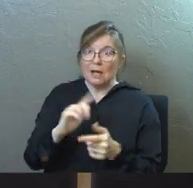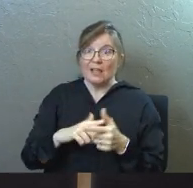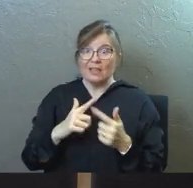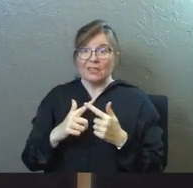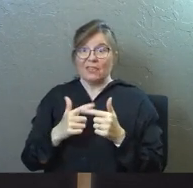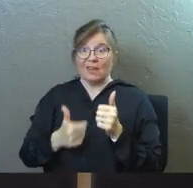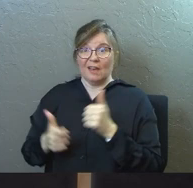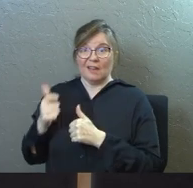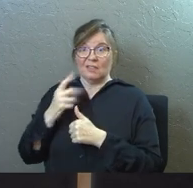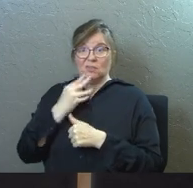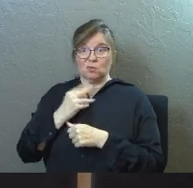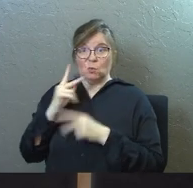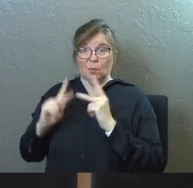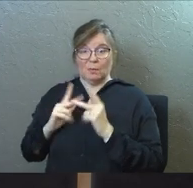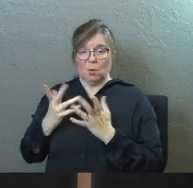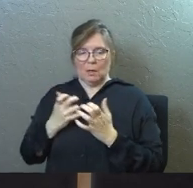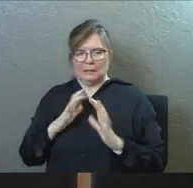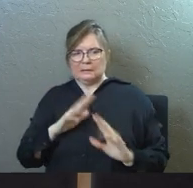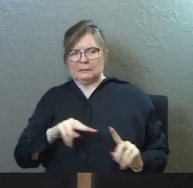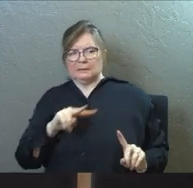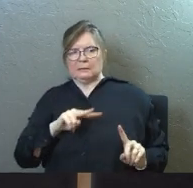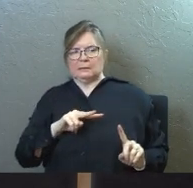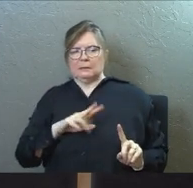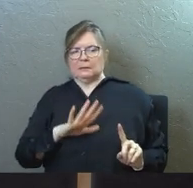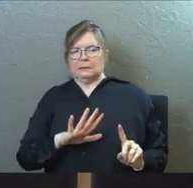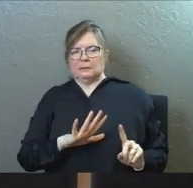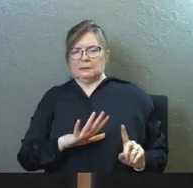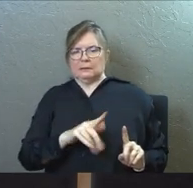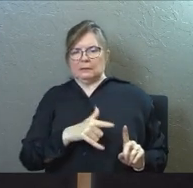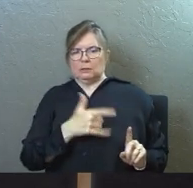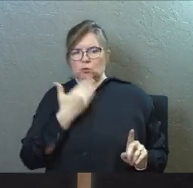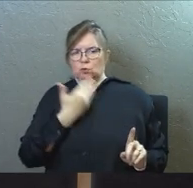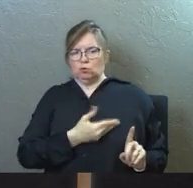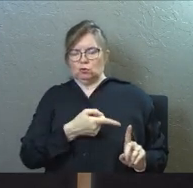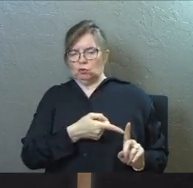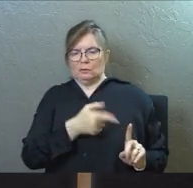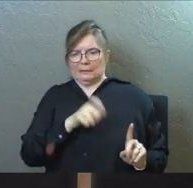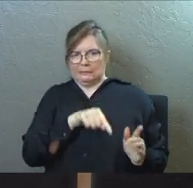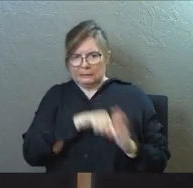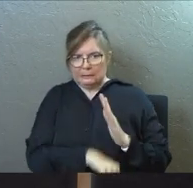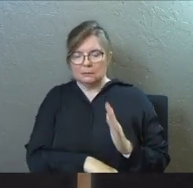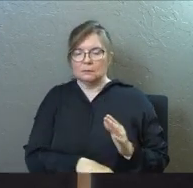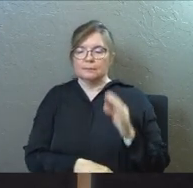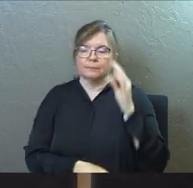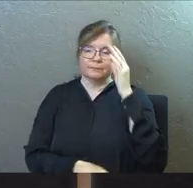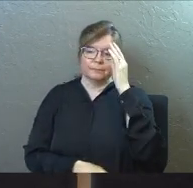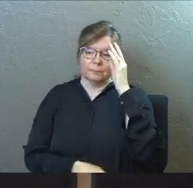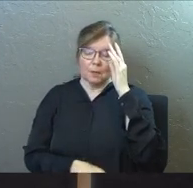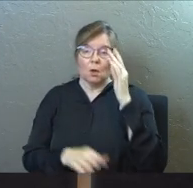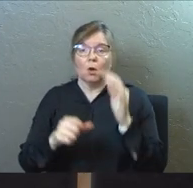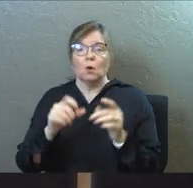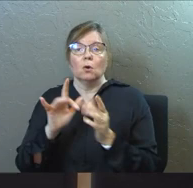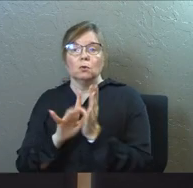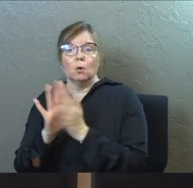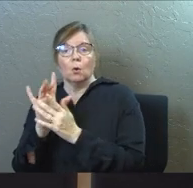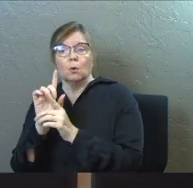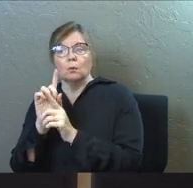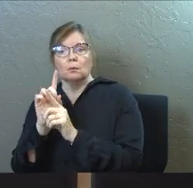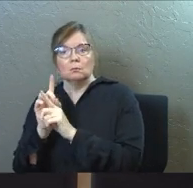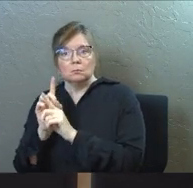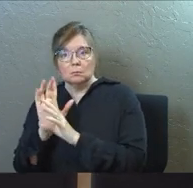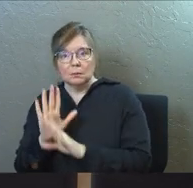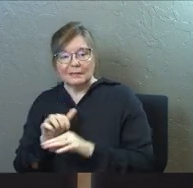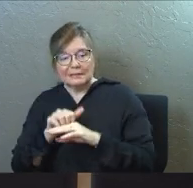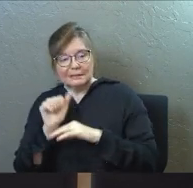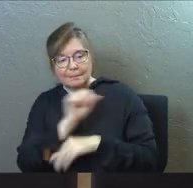super secret in the background, the 12 disciples send him, the to his hometown, so that he'll be safe, they're trying to